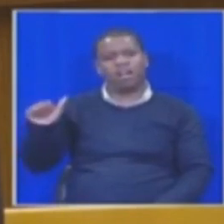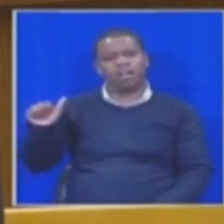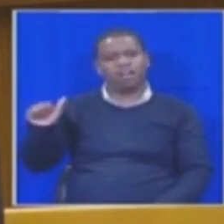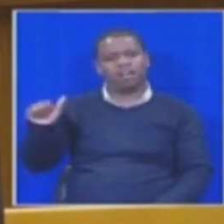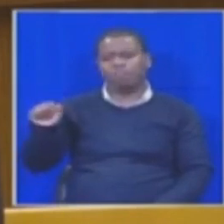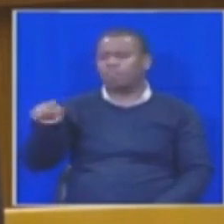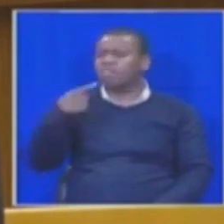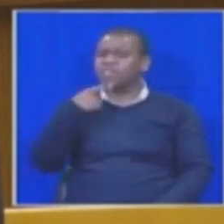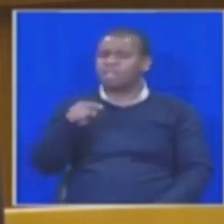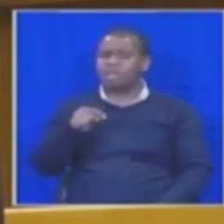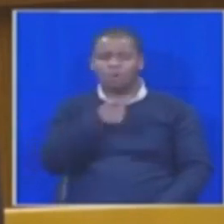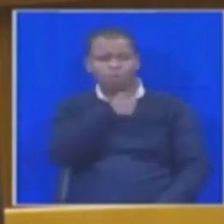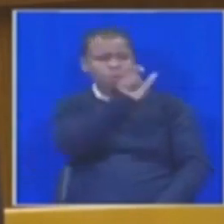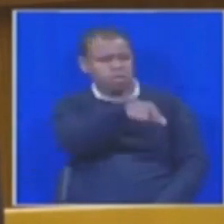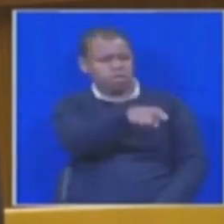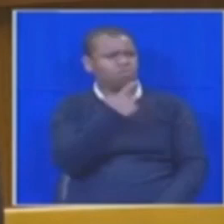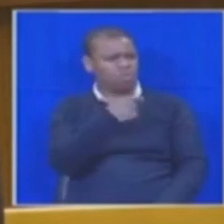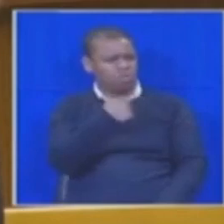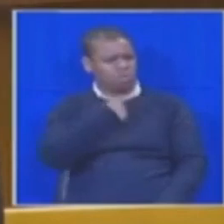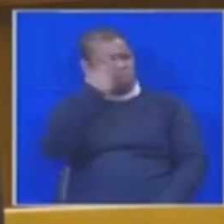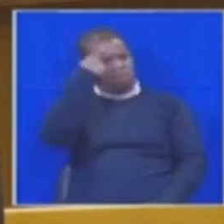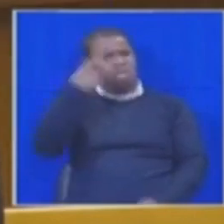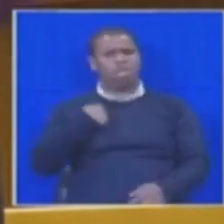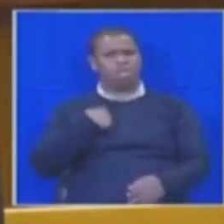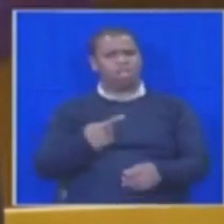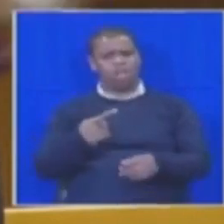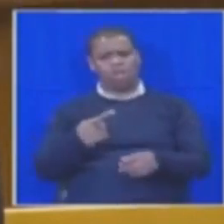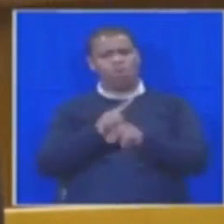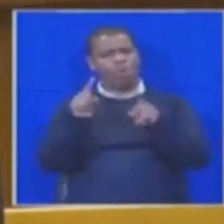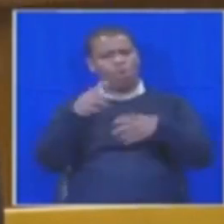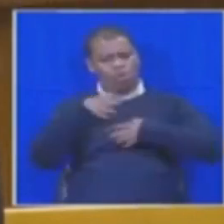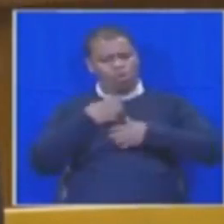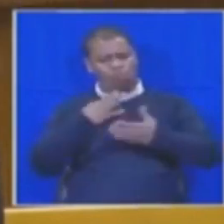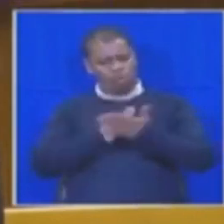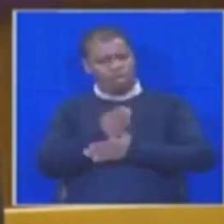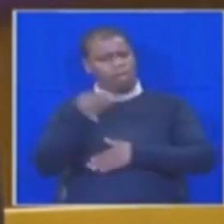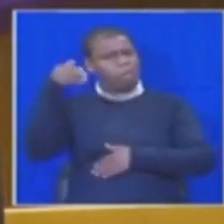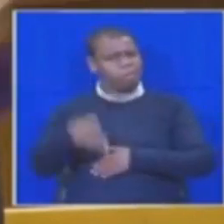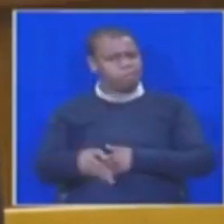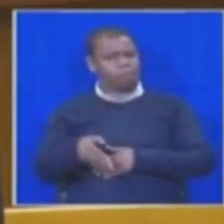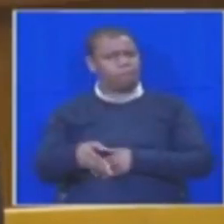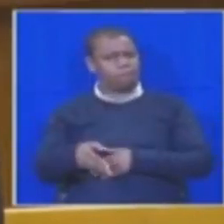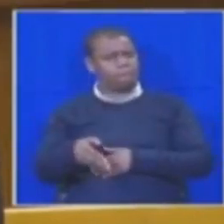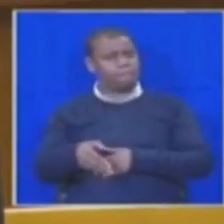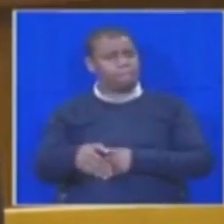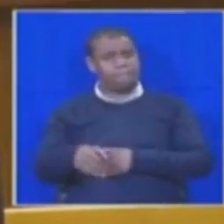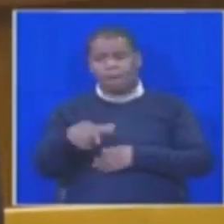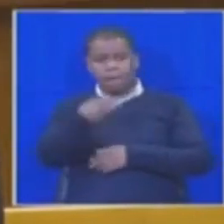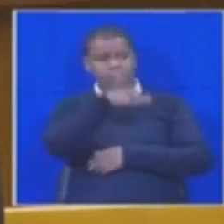mama land? Who is that stranger? Who it's not the DA?